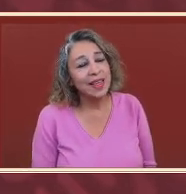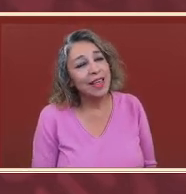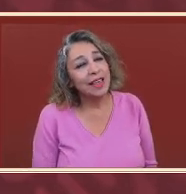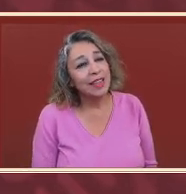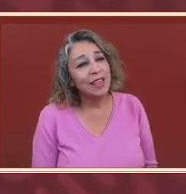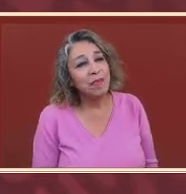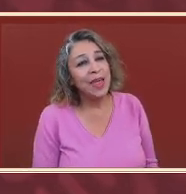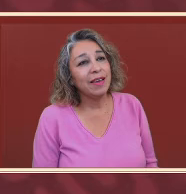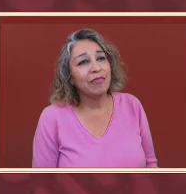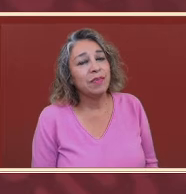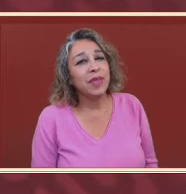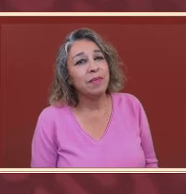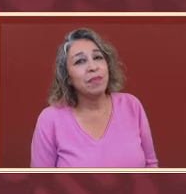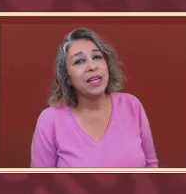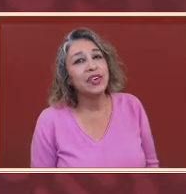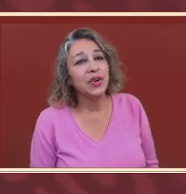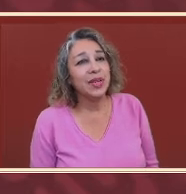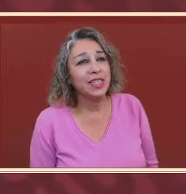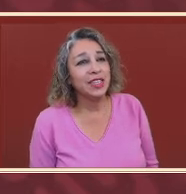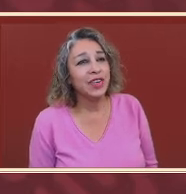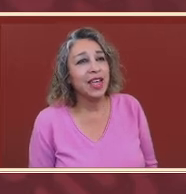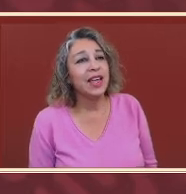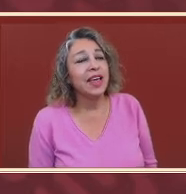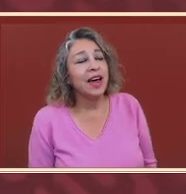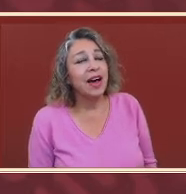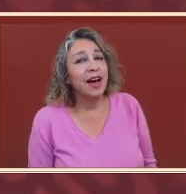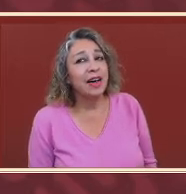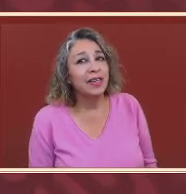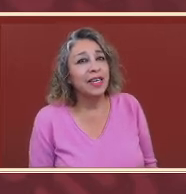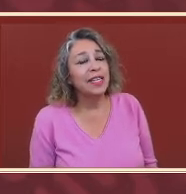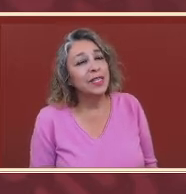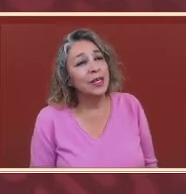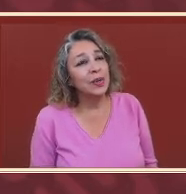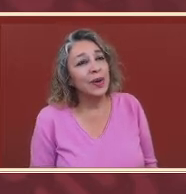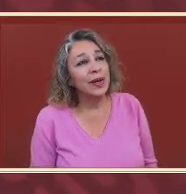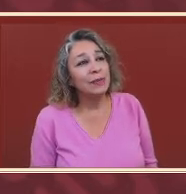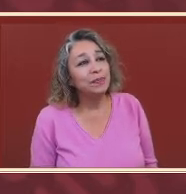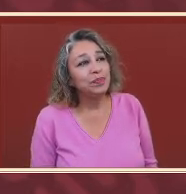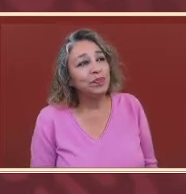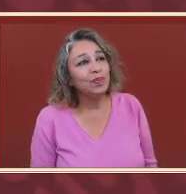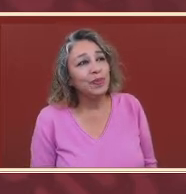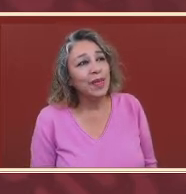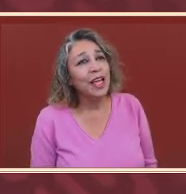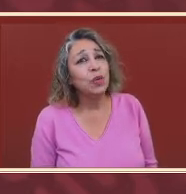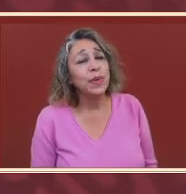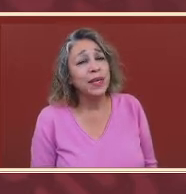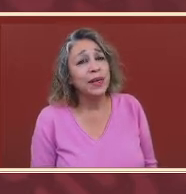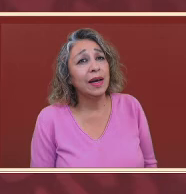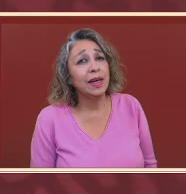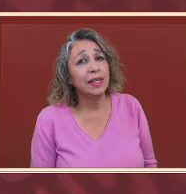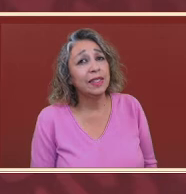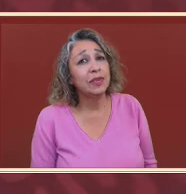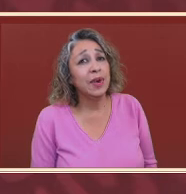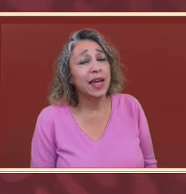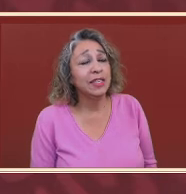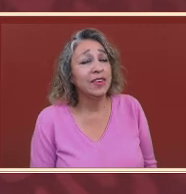the monies that they make from the petro industry into helping